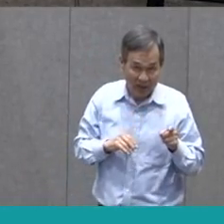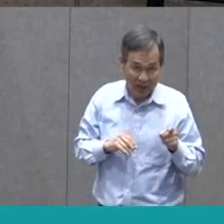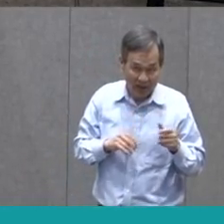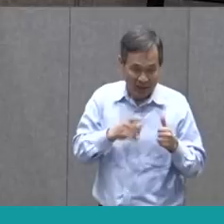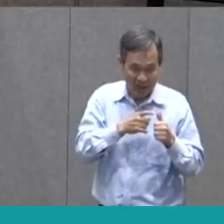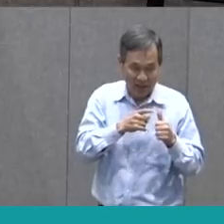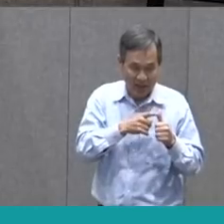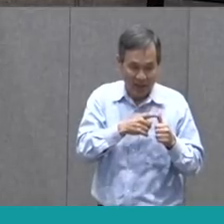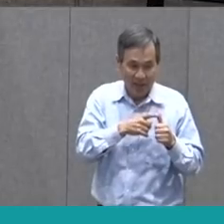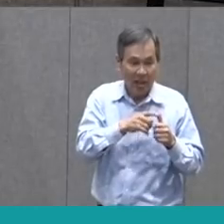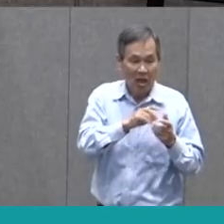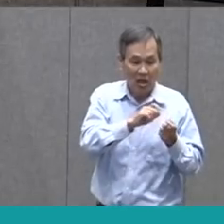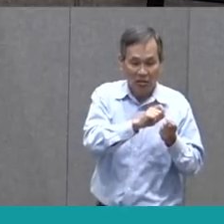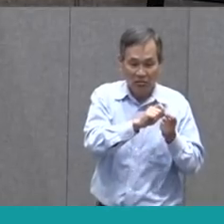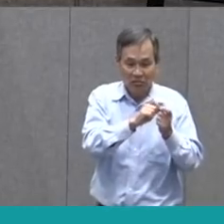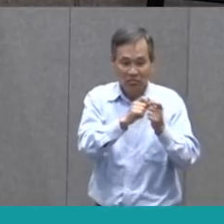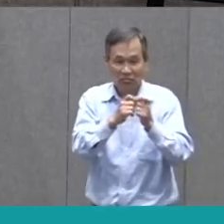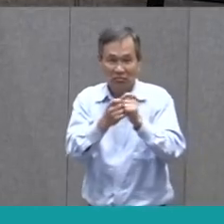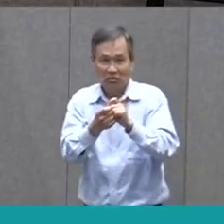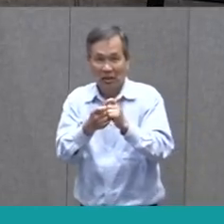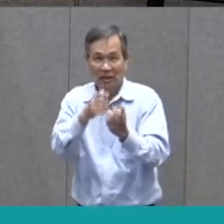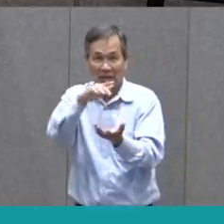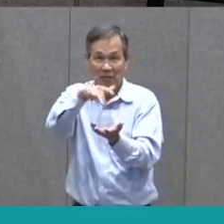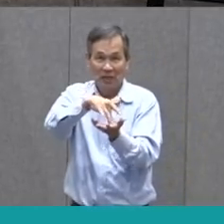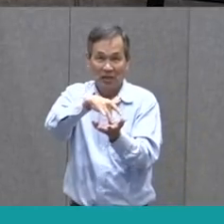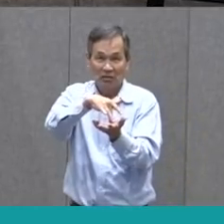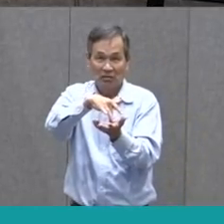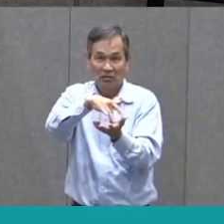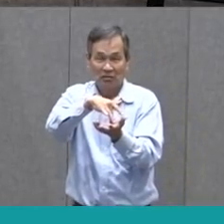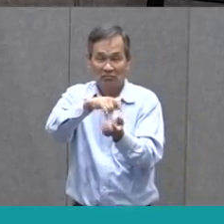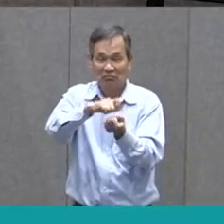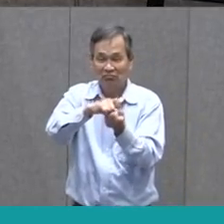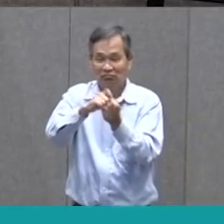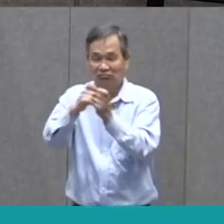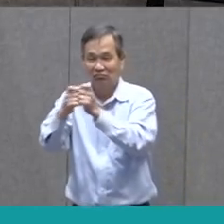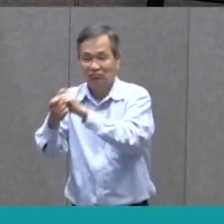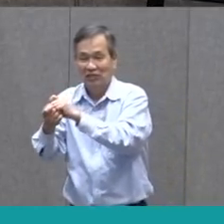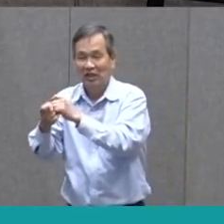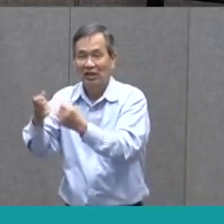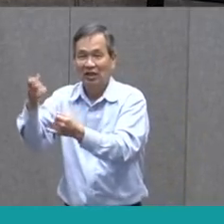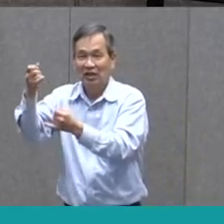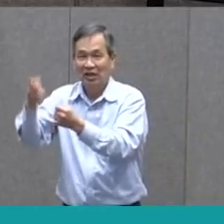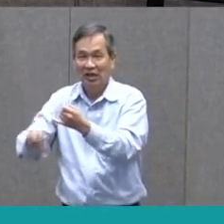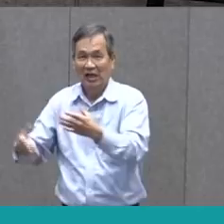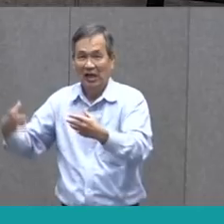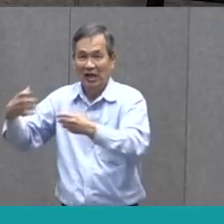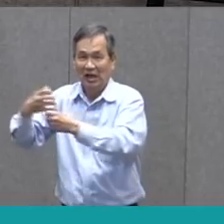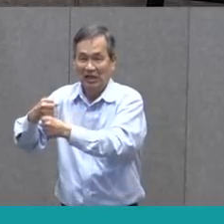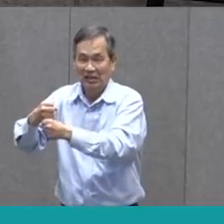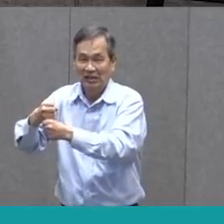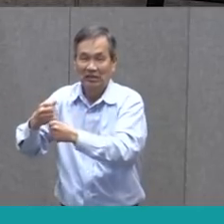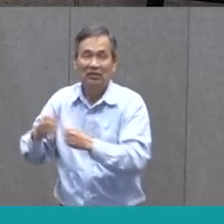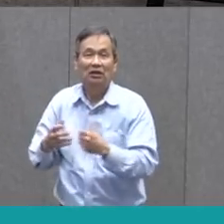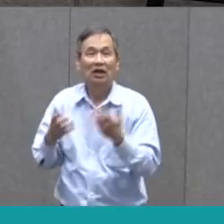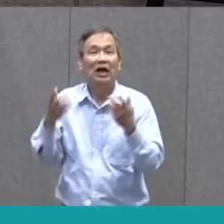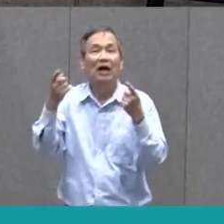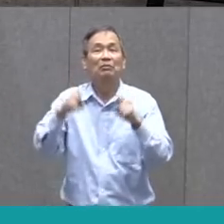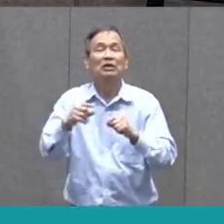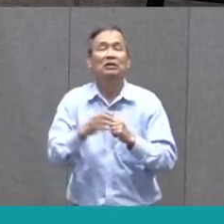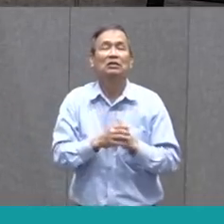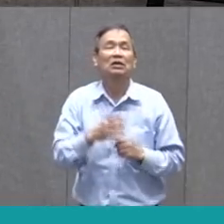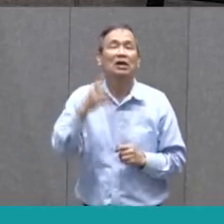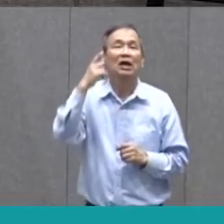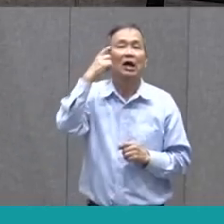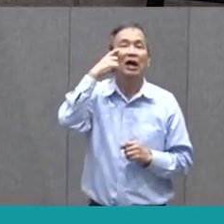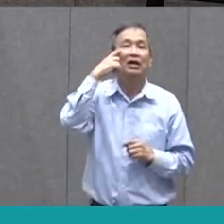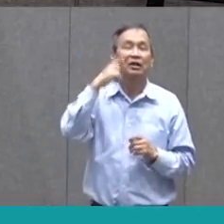How did it change and go into the middle? And then finally, what happened in the end? I